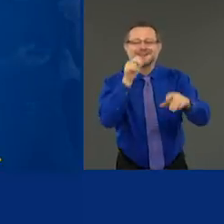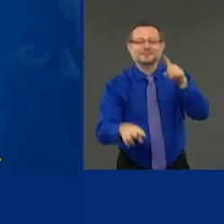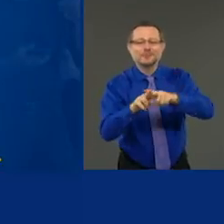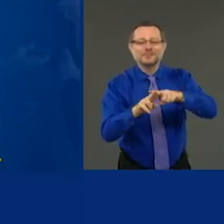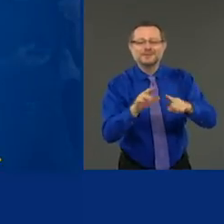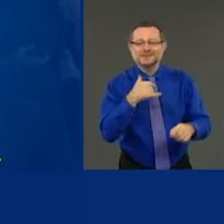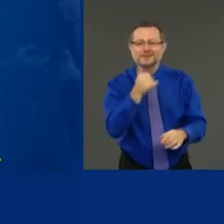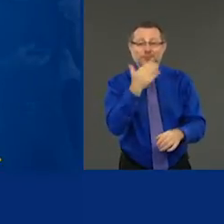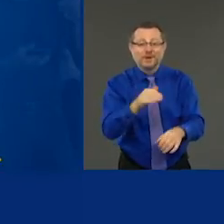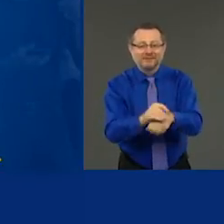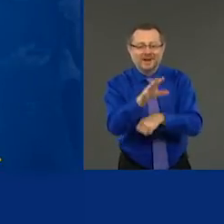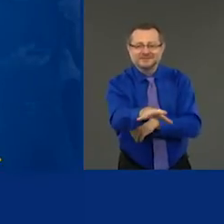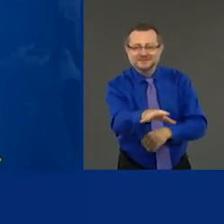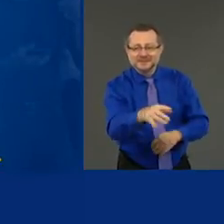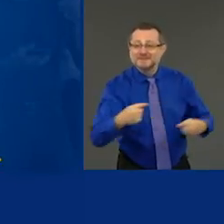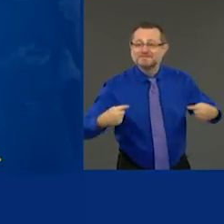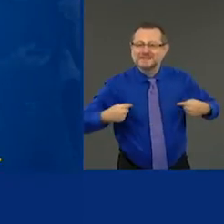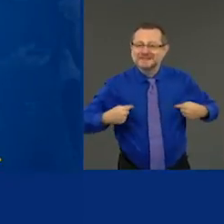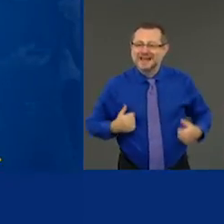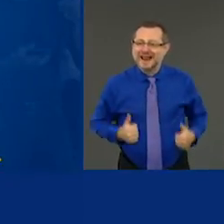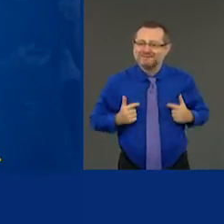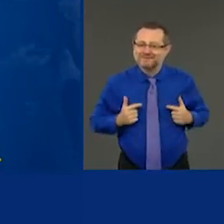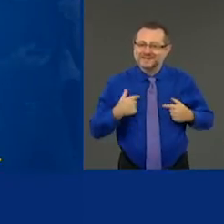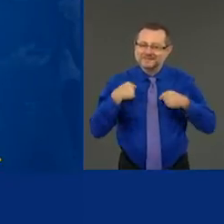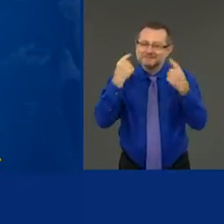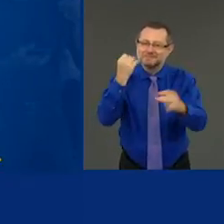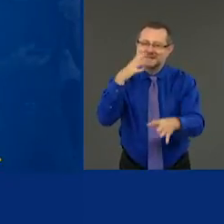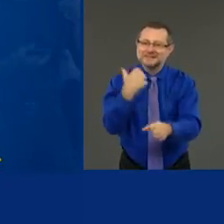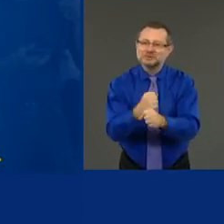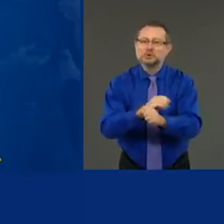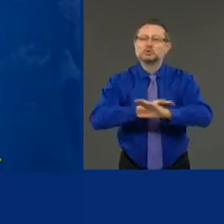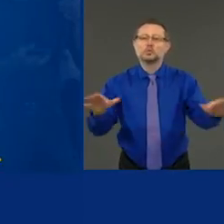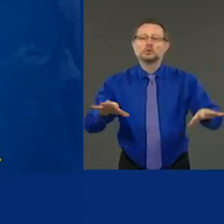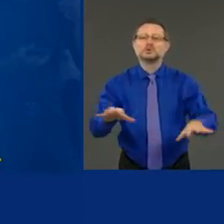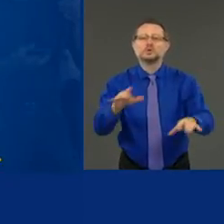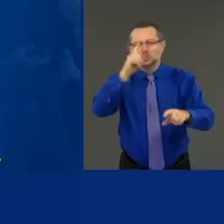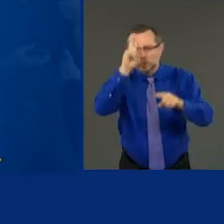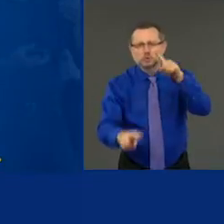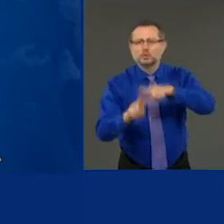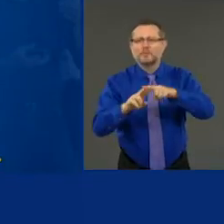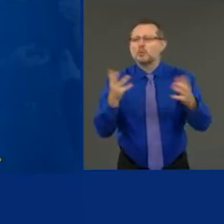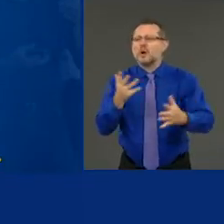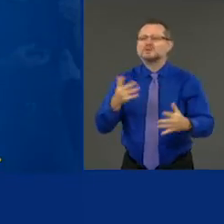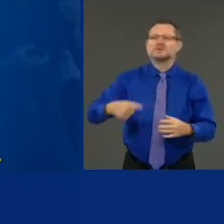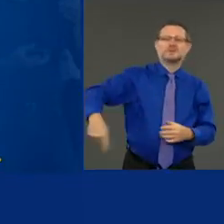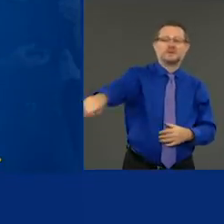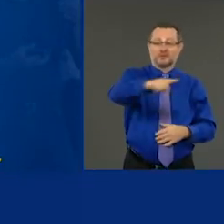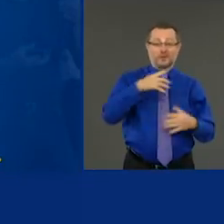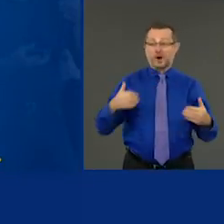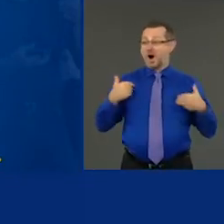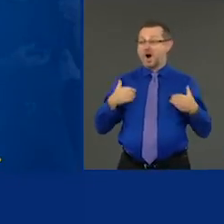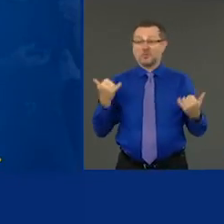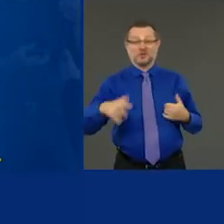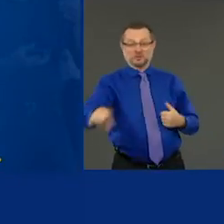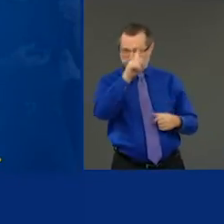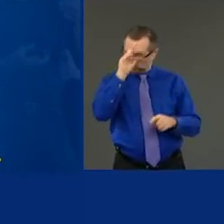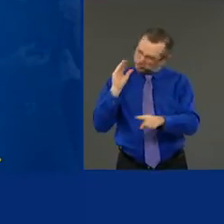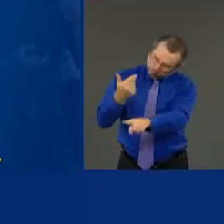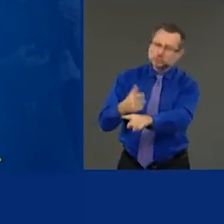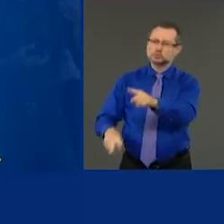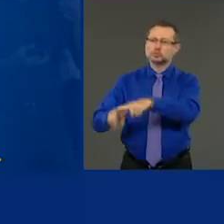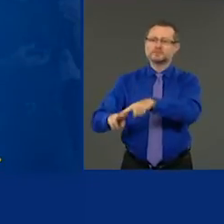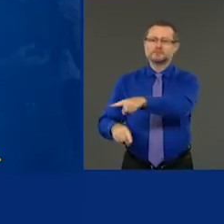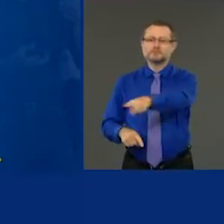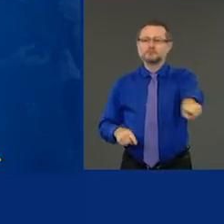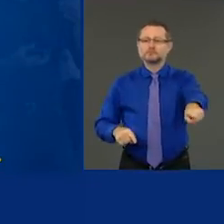from a person who's lived a lot of life. Don't be stupid. What they're doing is stupid and reckless for themselves